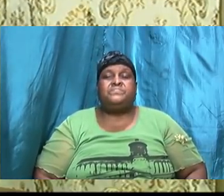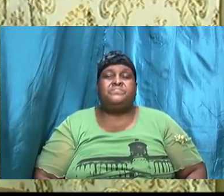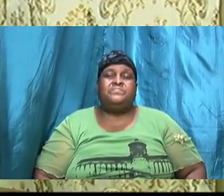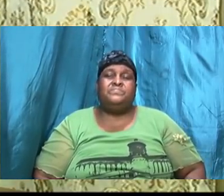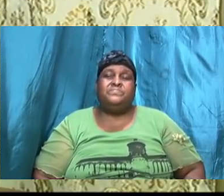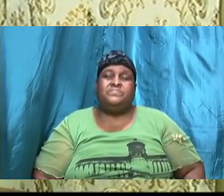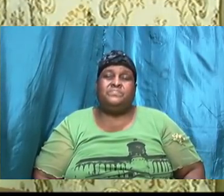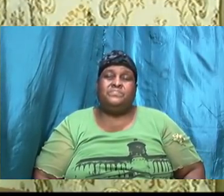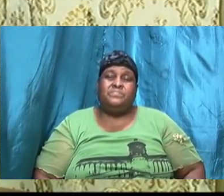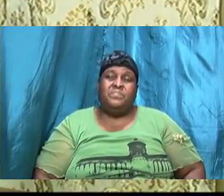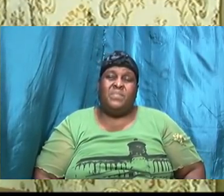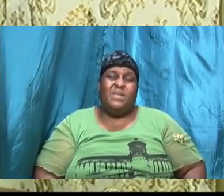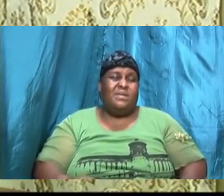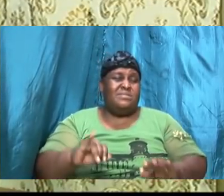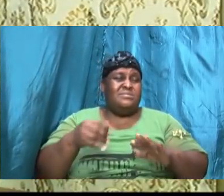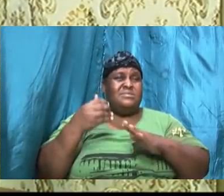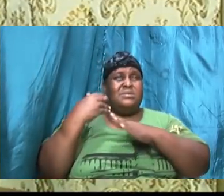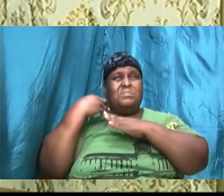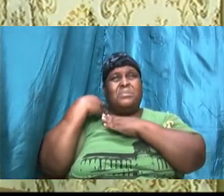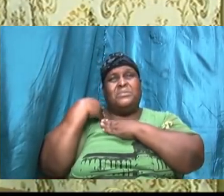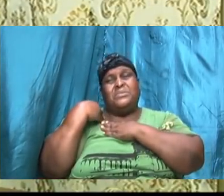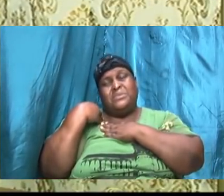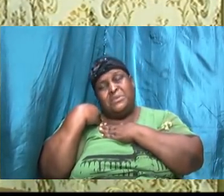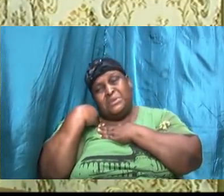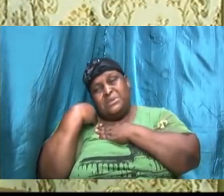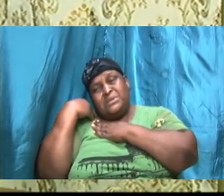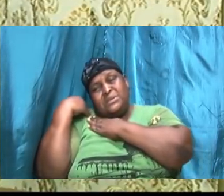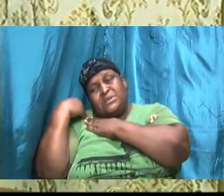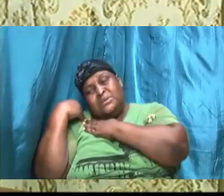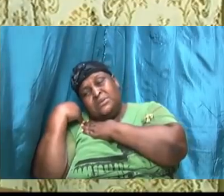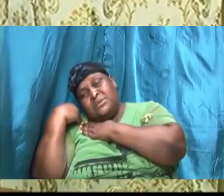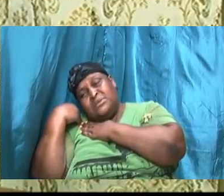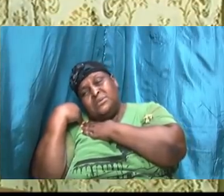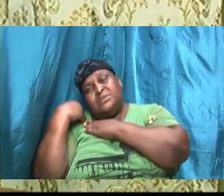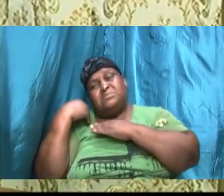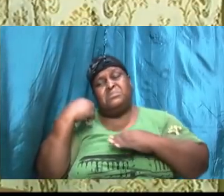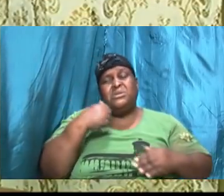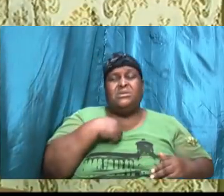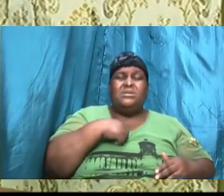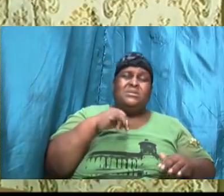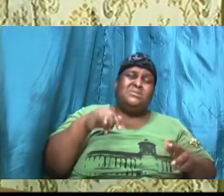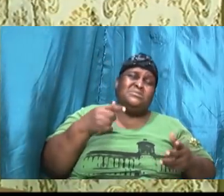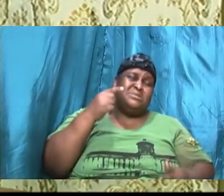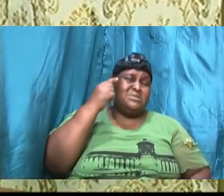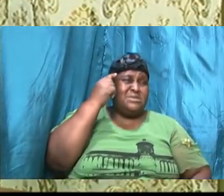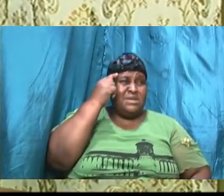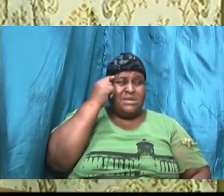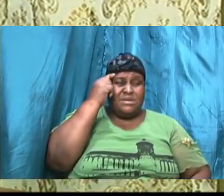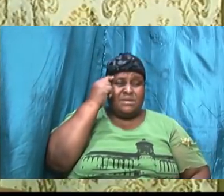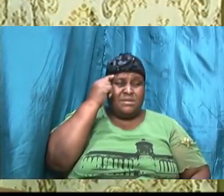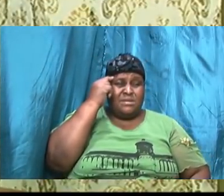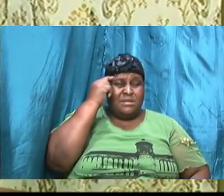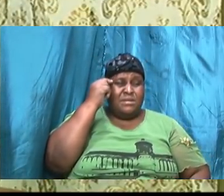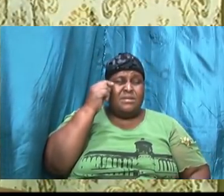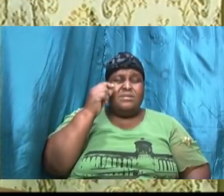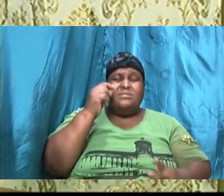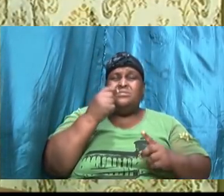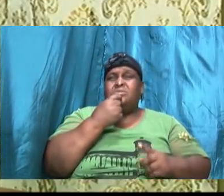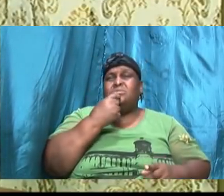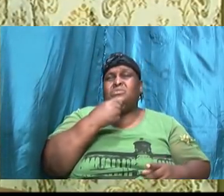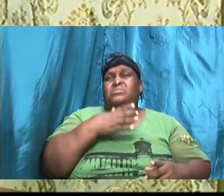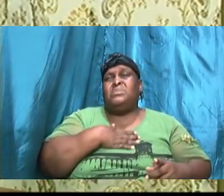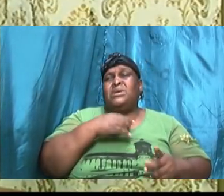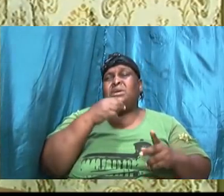it's just a burden. You know, and I was just thinking that, you know, it's soon my time to teach Sunday